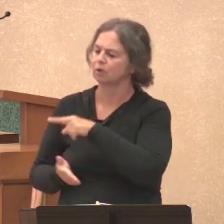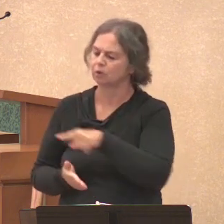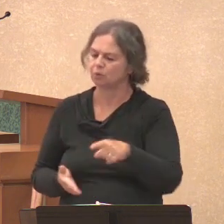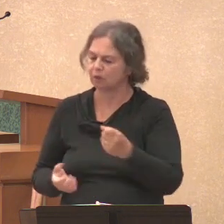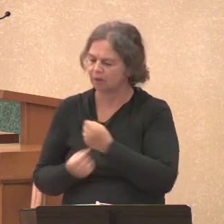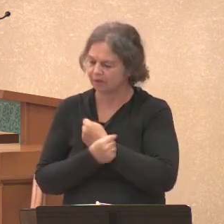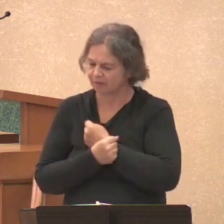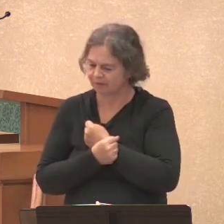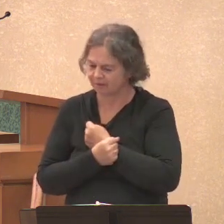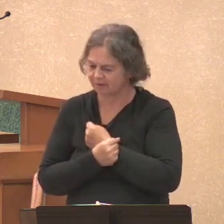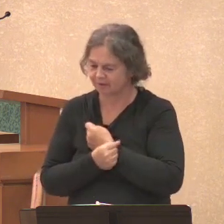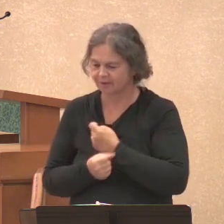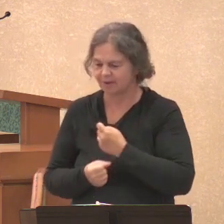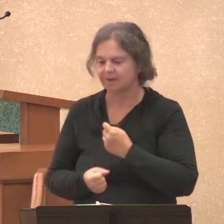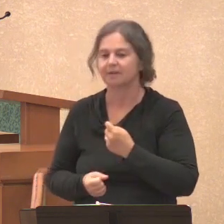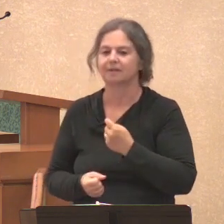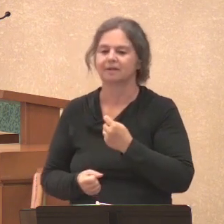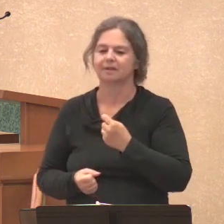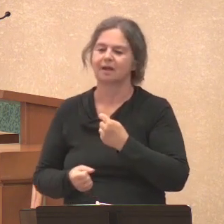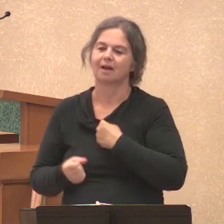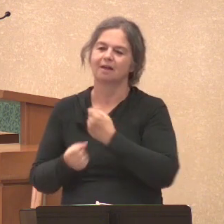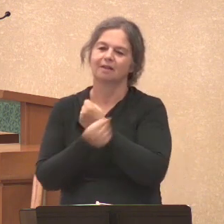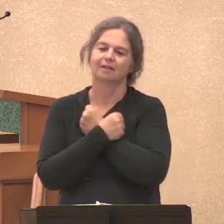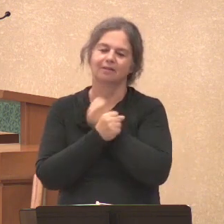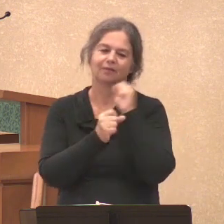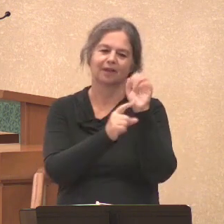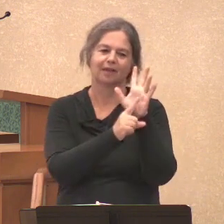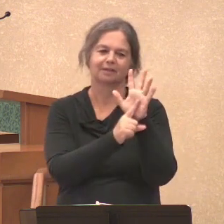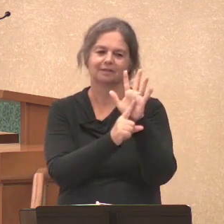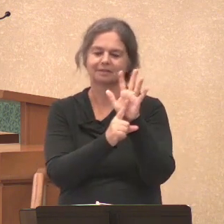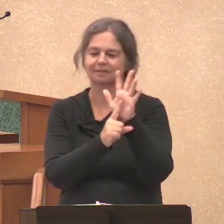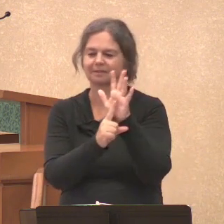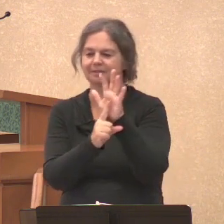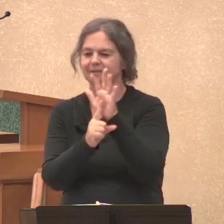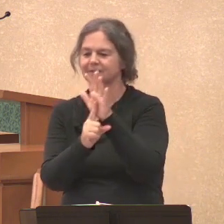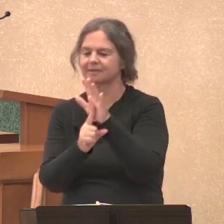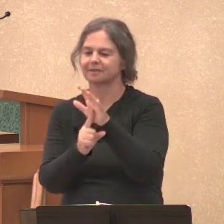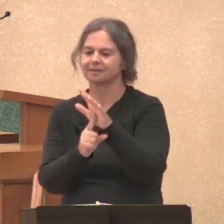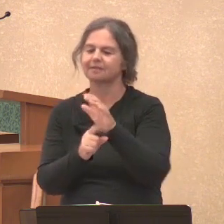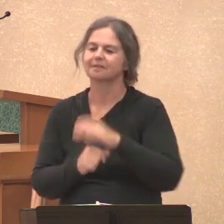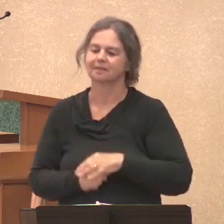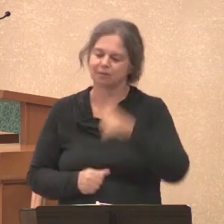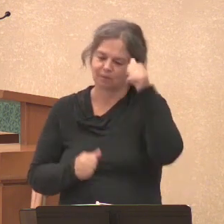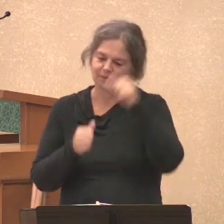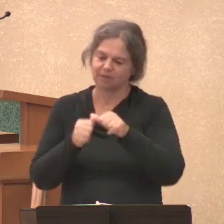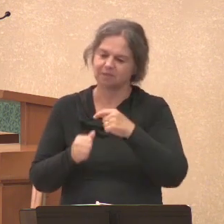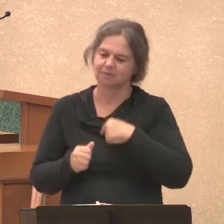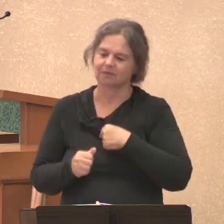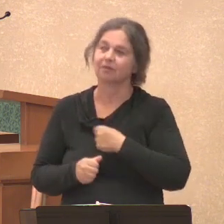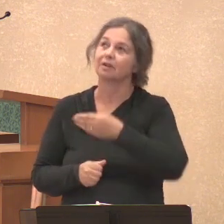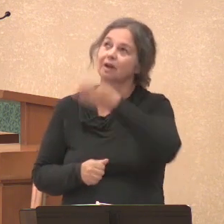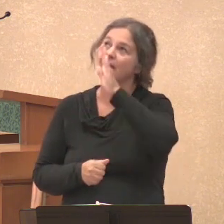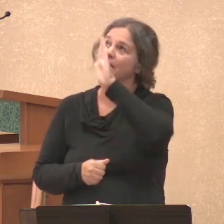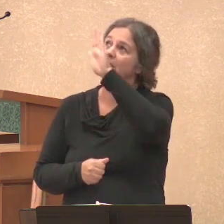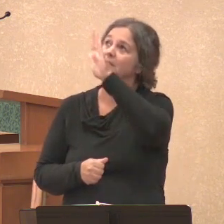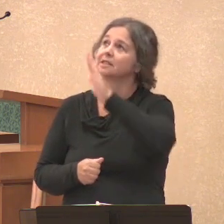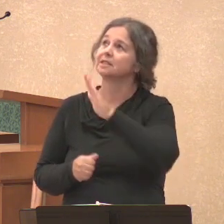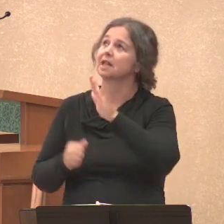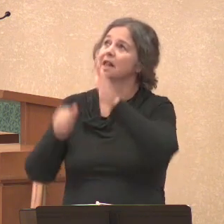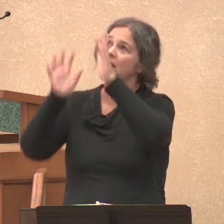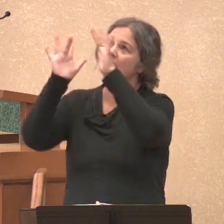I love candles. I like to see candles lit. It reminds us of God's love, God's light, and God's love.